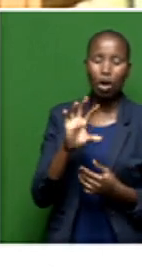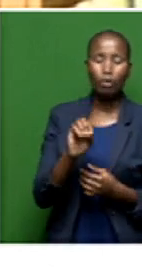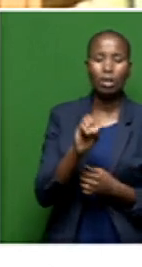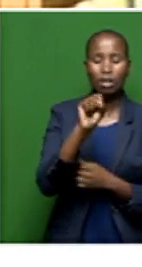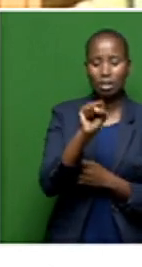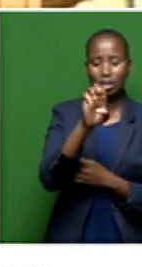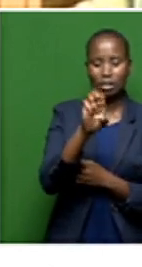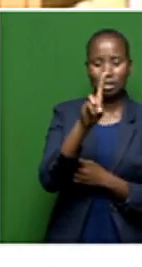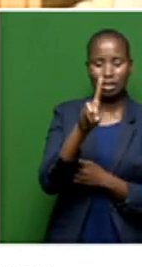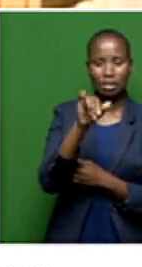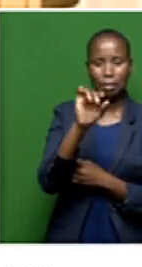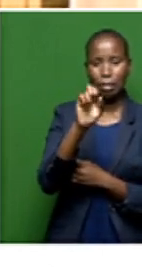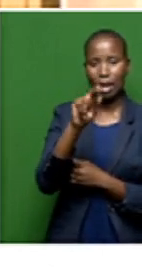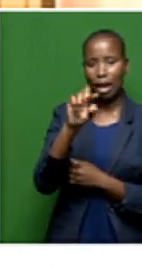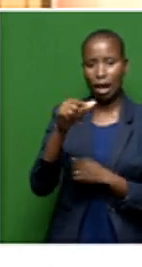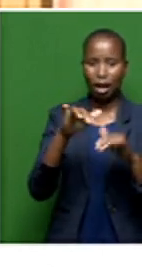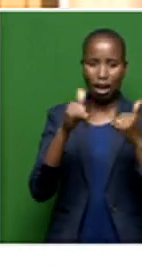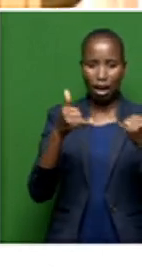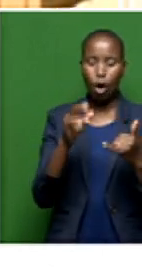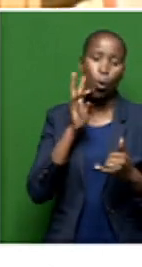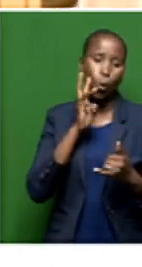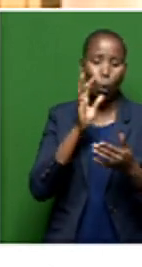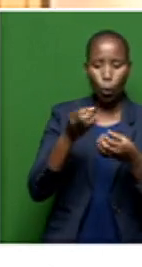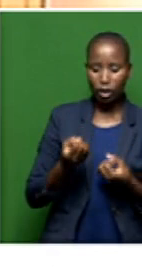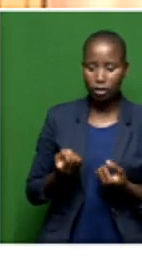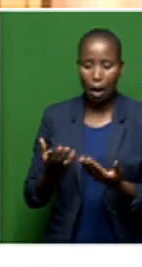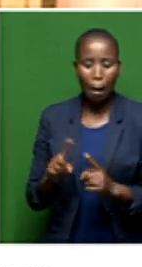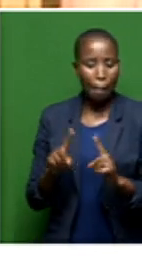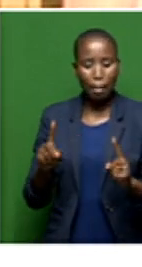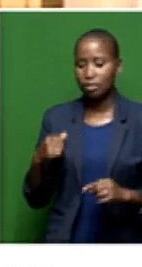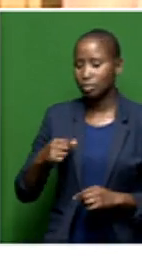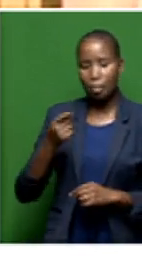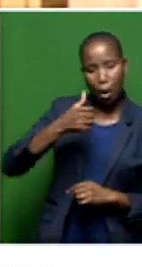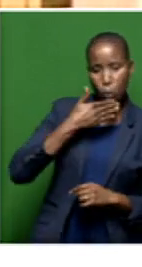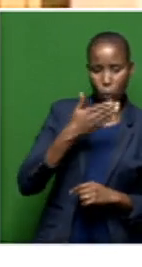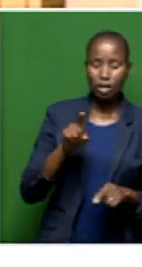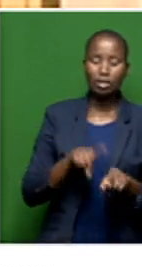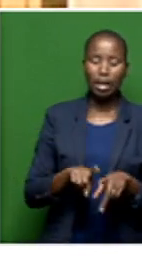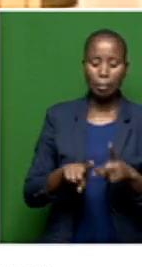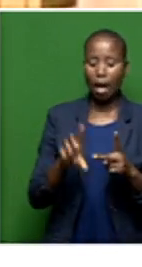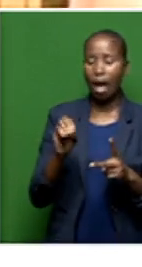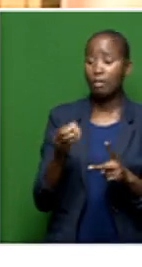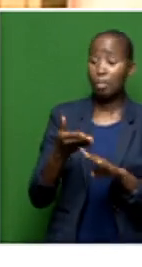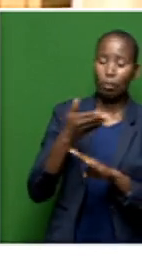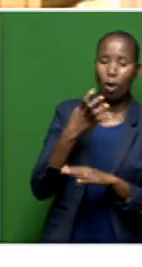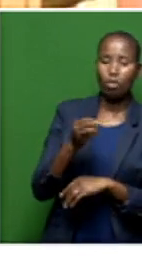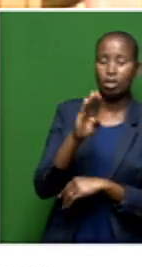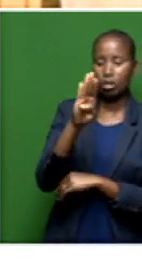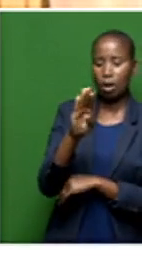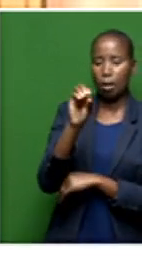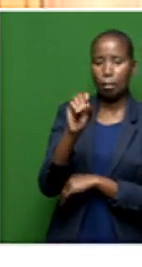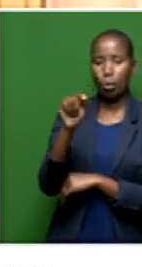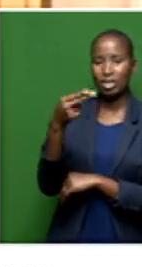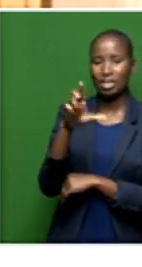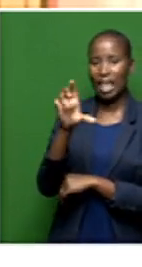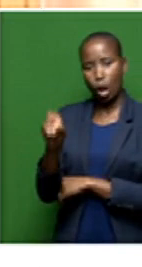province, and the challenge being municipalities not really paying. That was the same with Bucillo Water. That was really the one that was providing